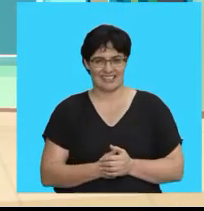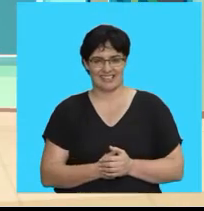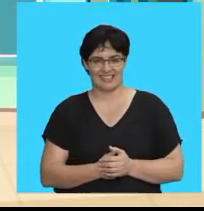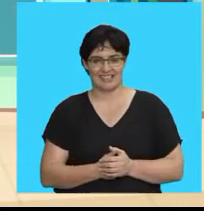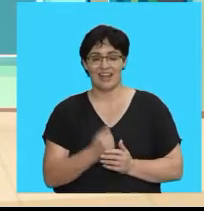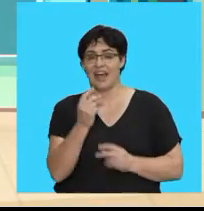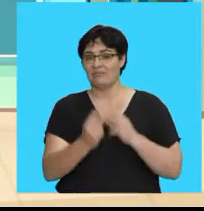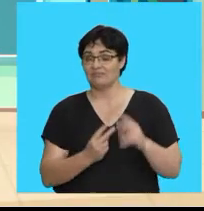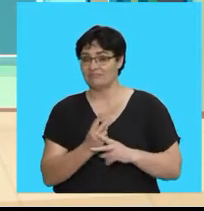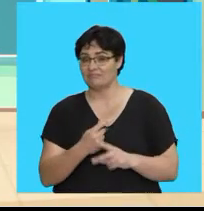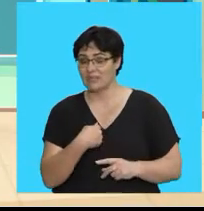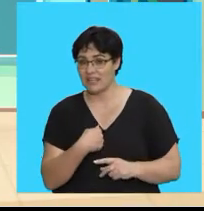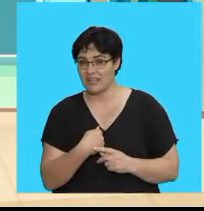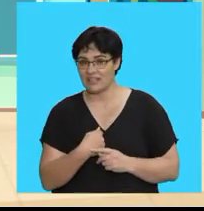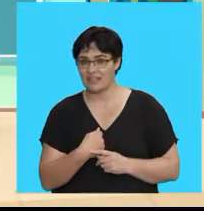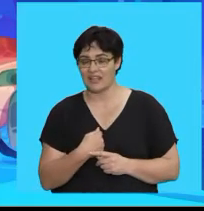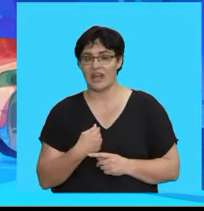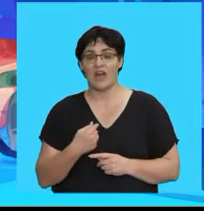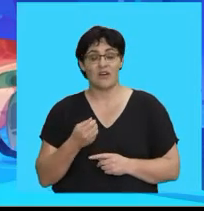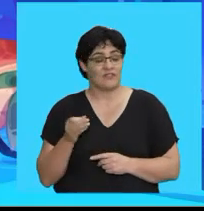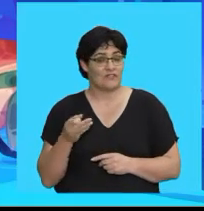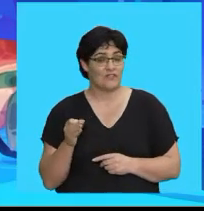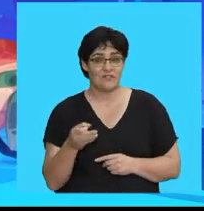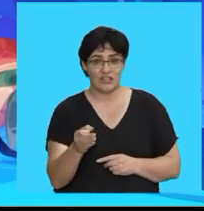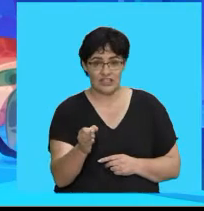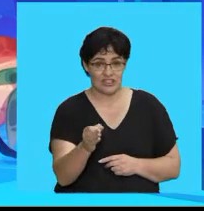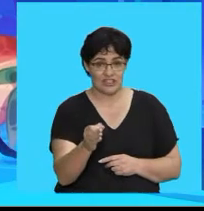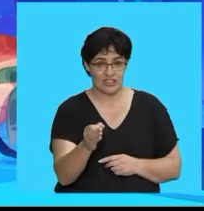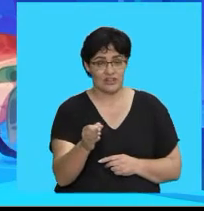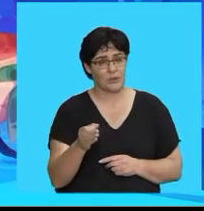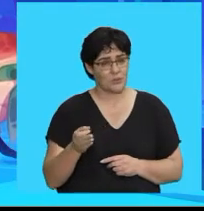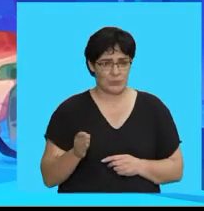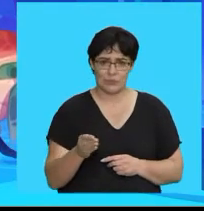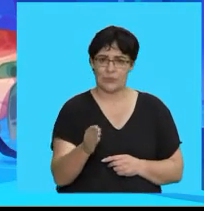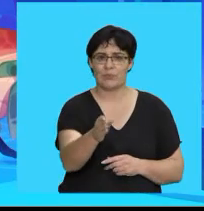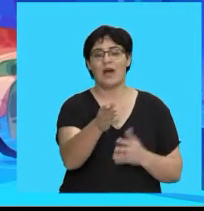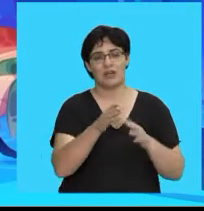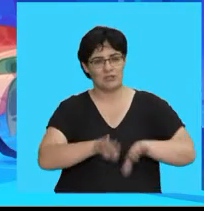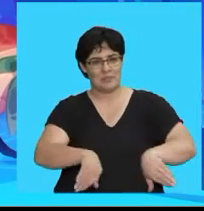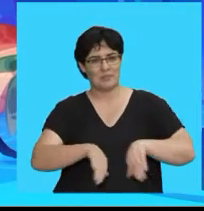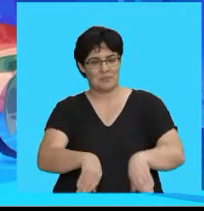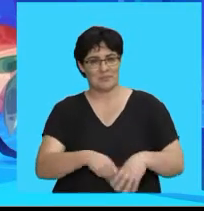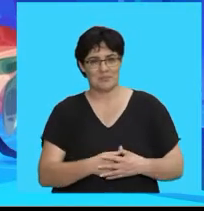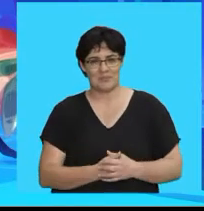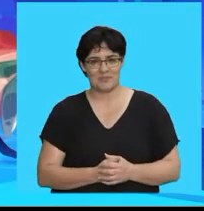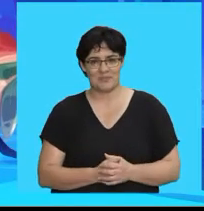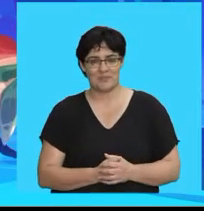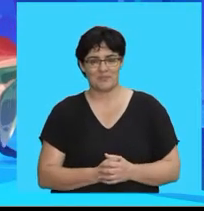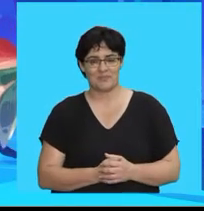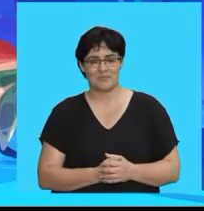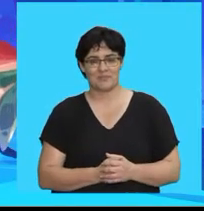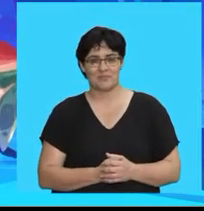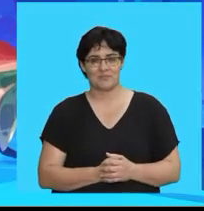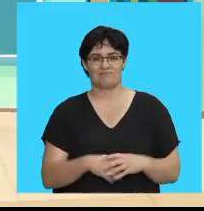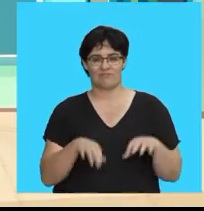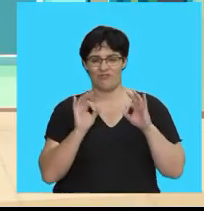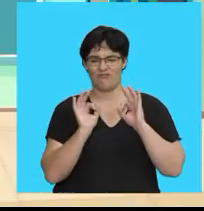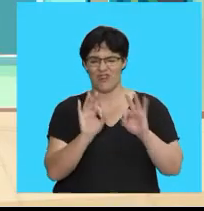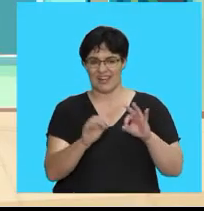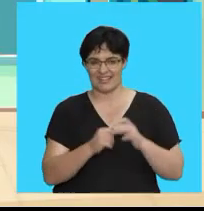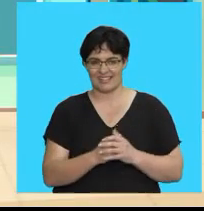Repeat after me A fish swims A fish swims